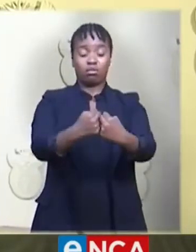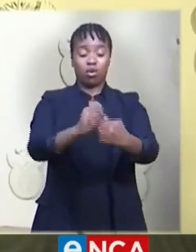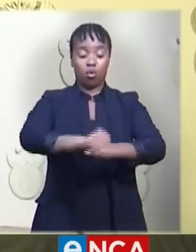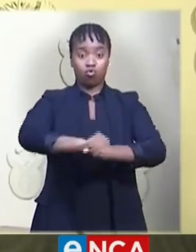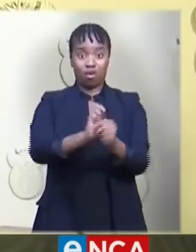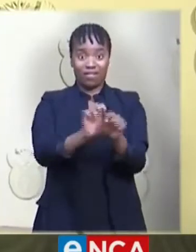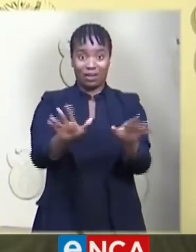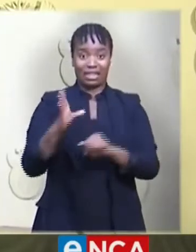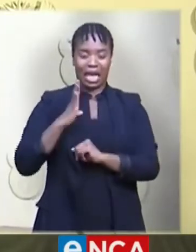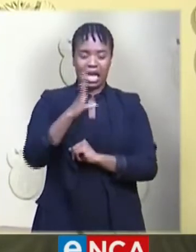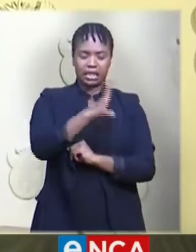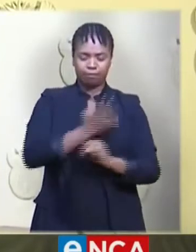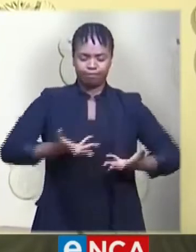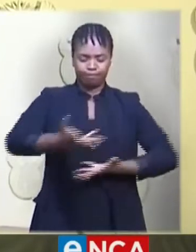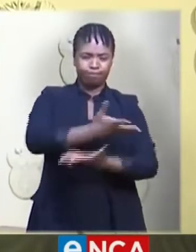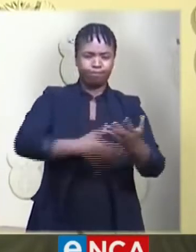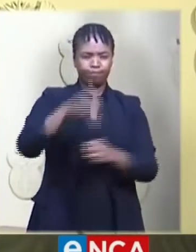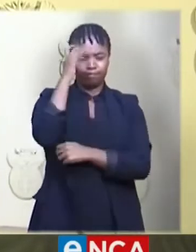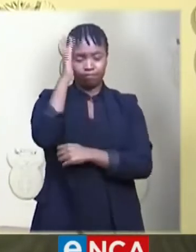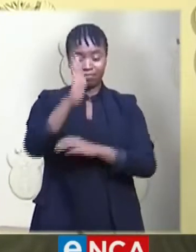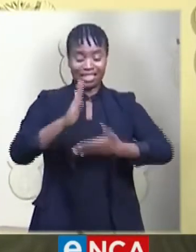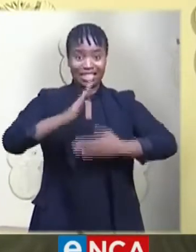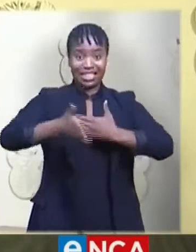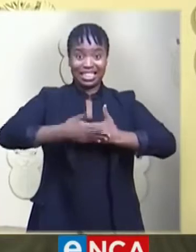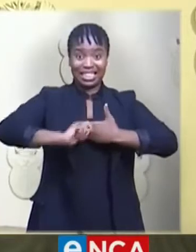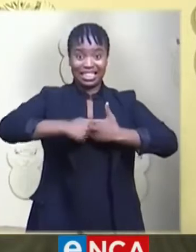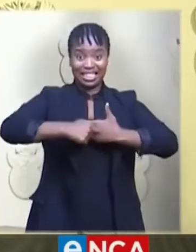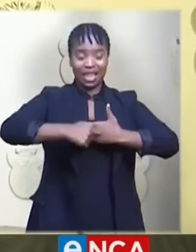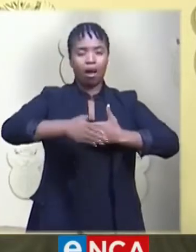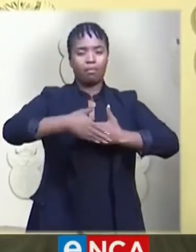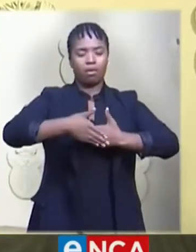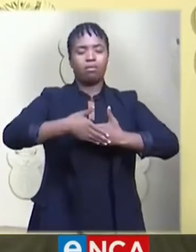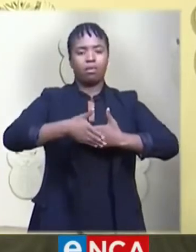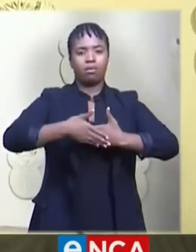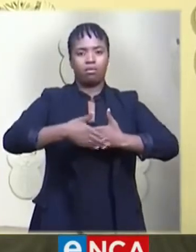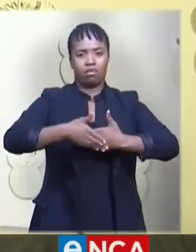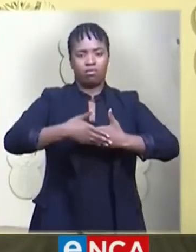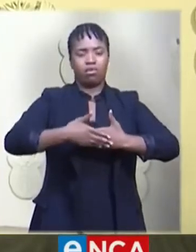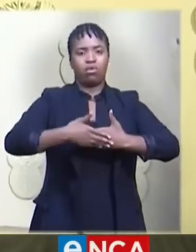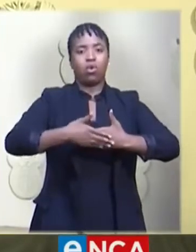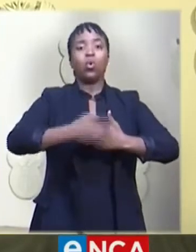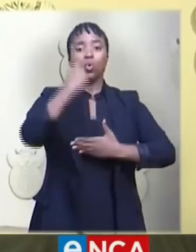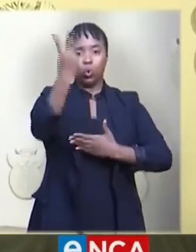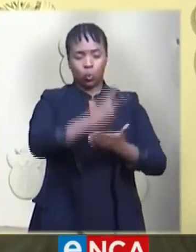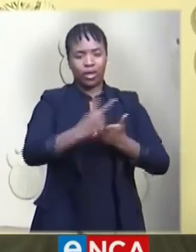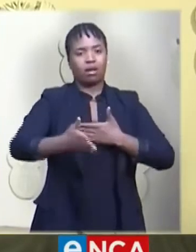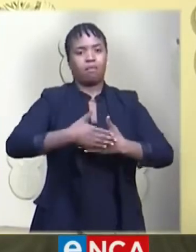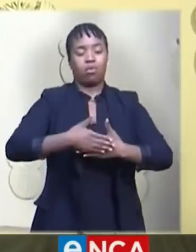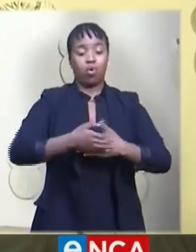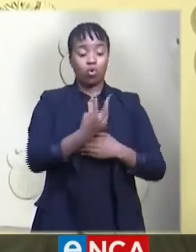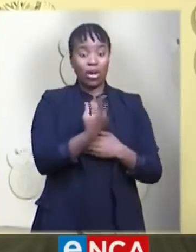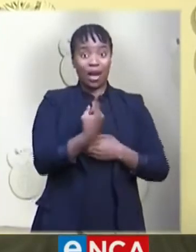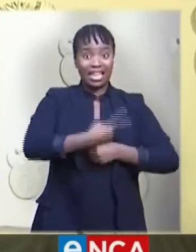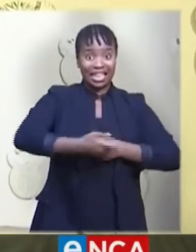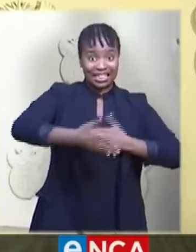has decided to extend the nationwide lockdown by a further two weeks beyond